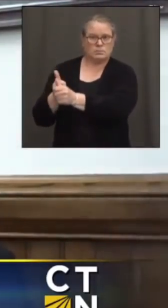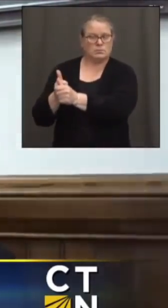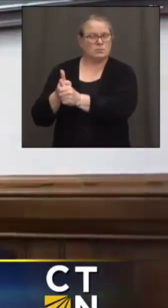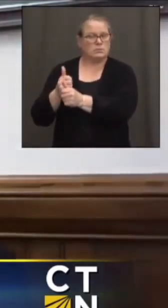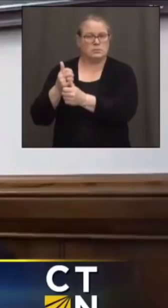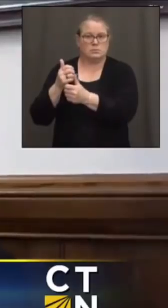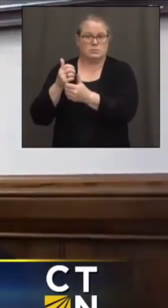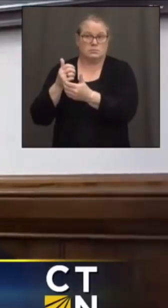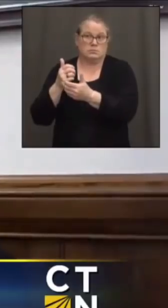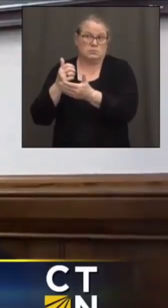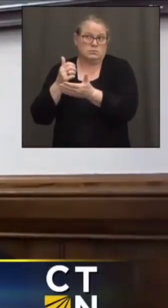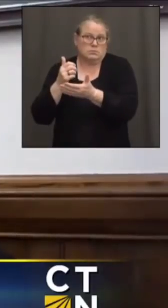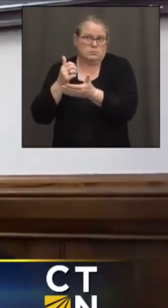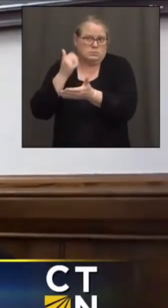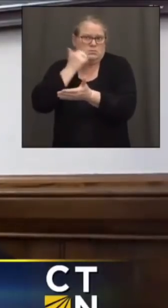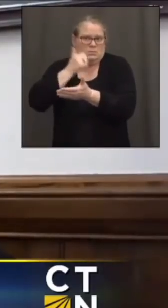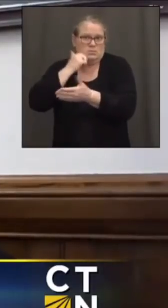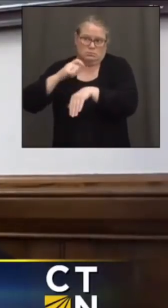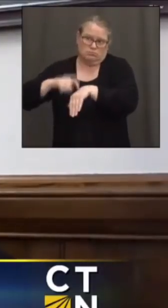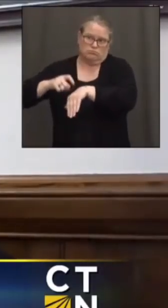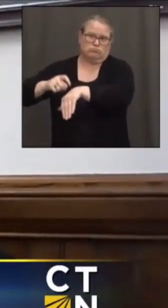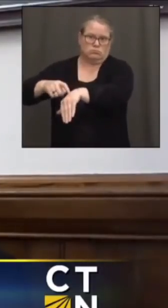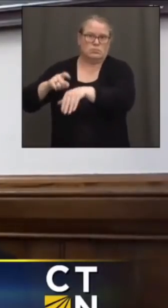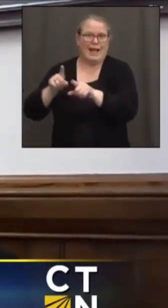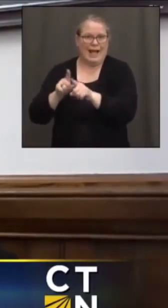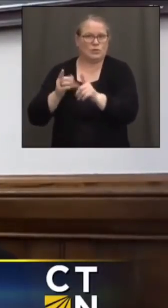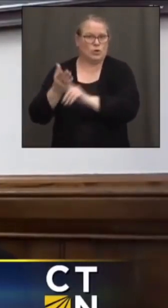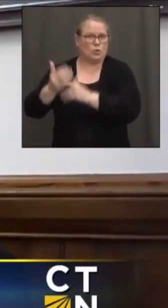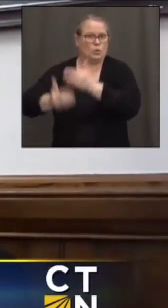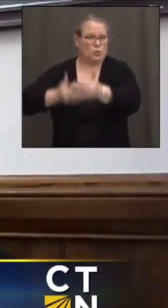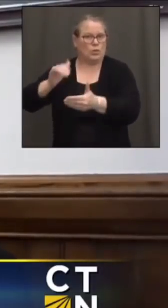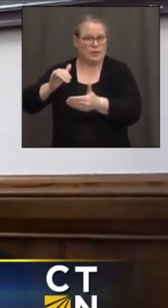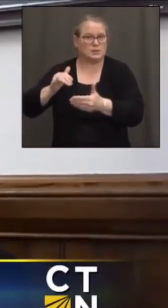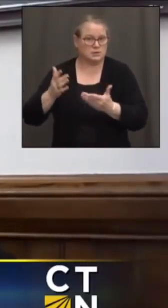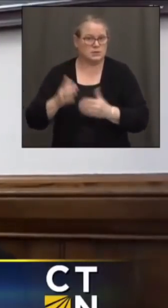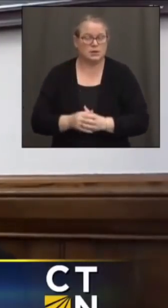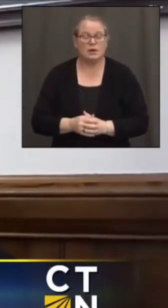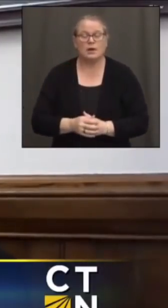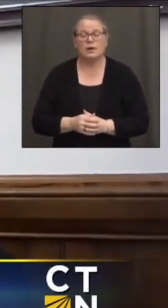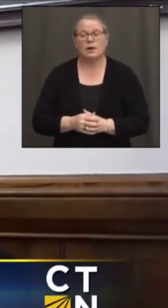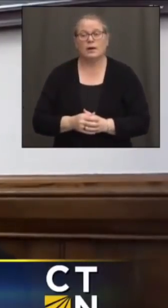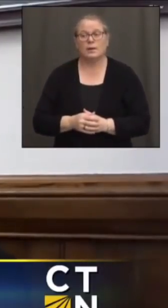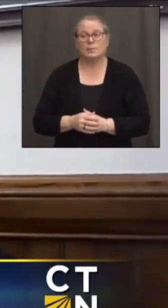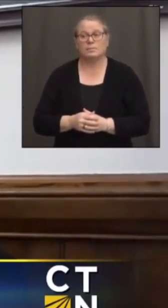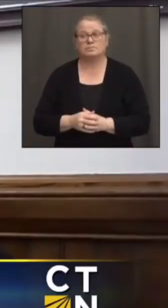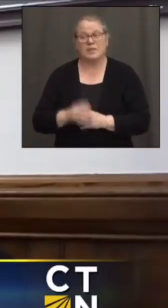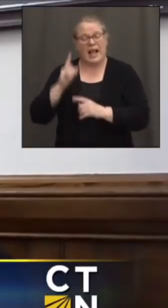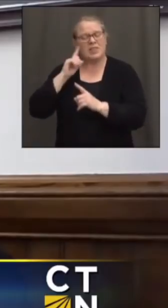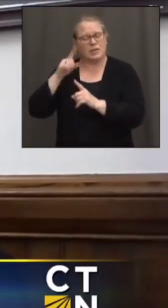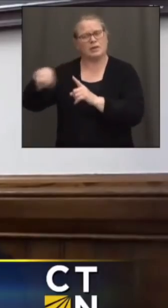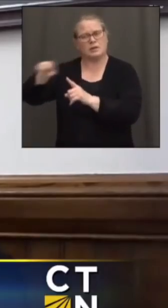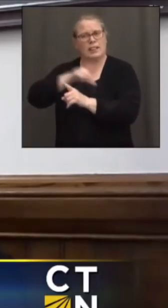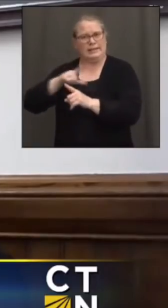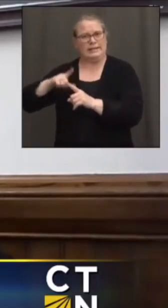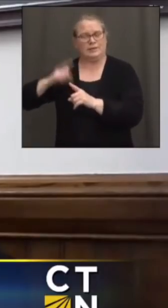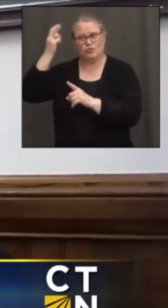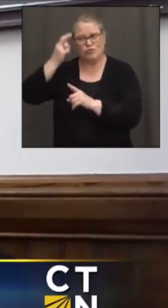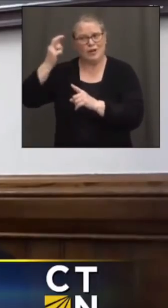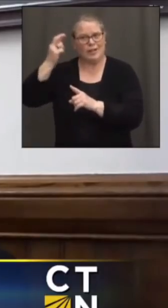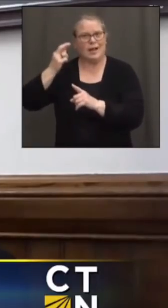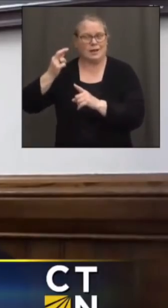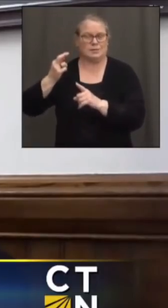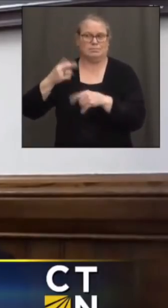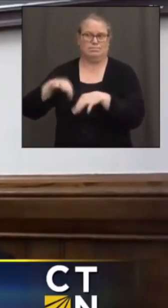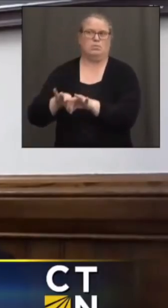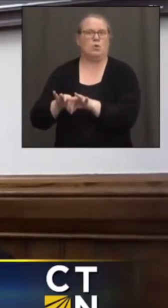basically on a timely basis as it deals with this. At the end of the day, I think they understand the urgency that we're in as well.